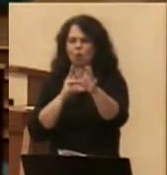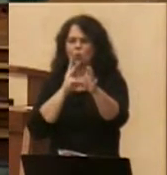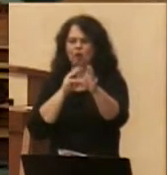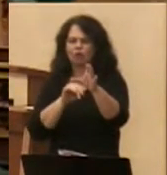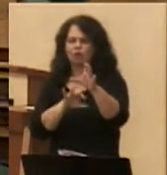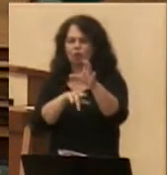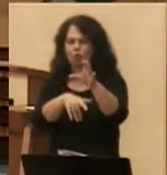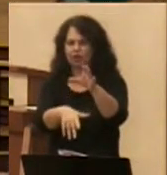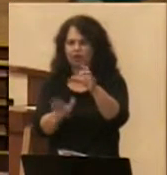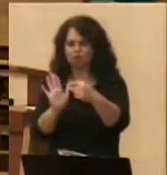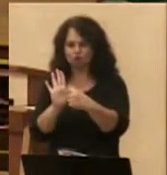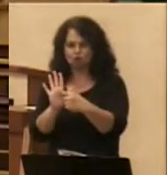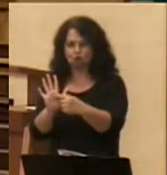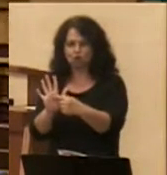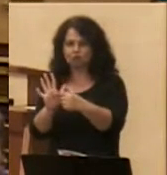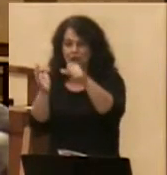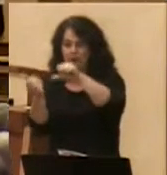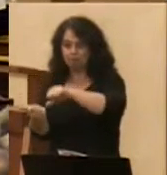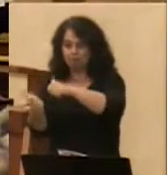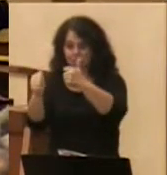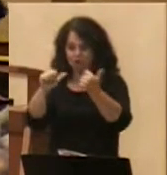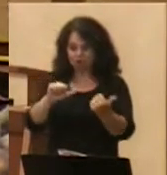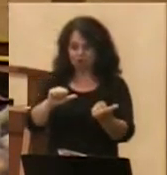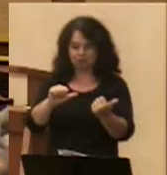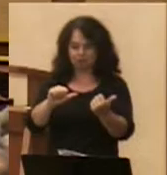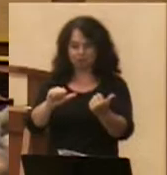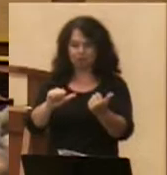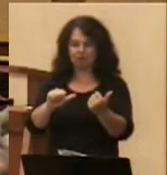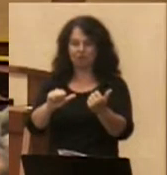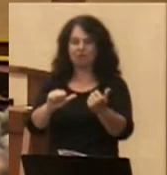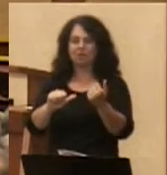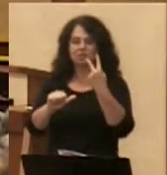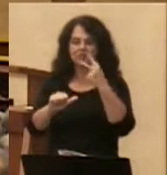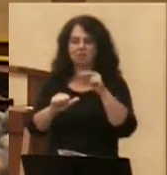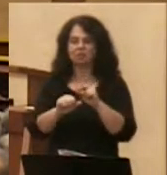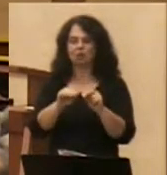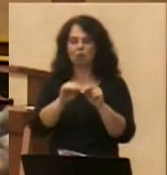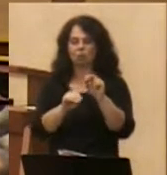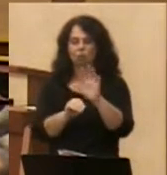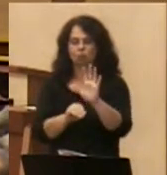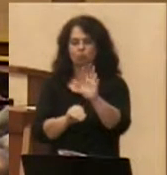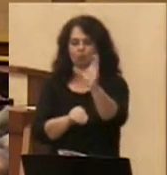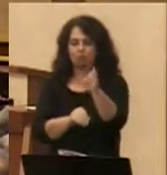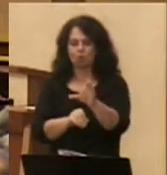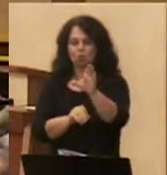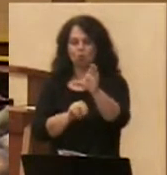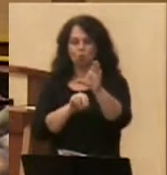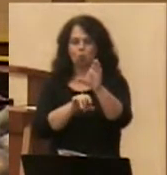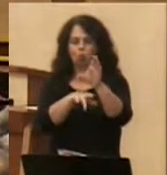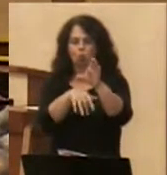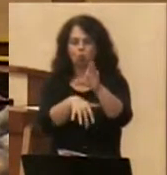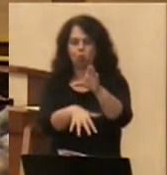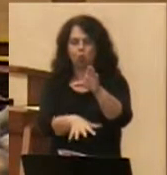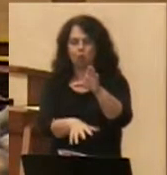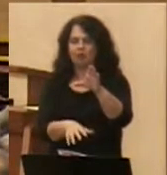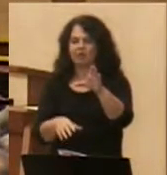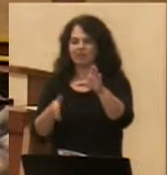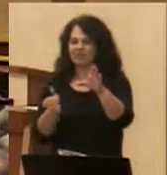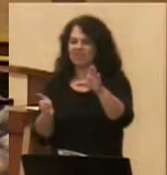then down into this much larger pool of water where there are fish? Fish representative of the church.